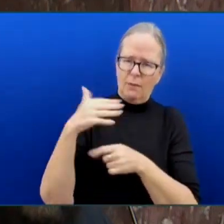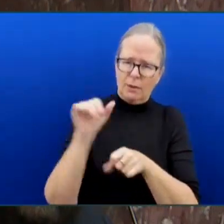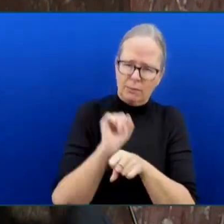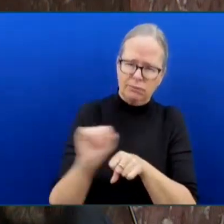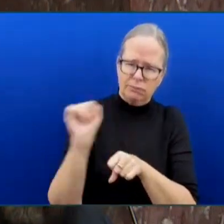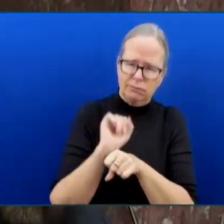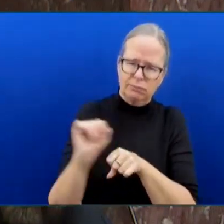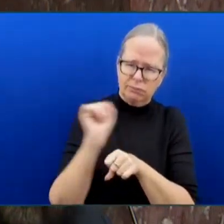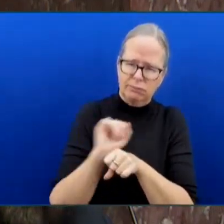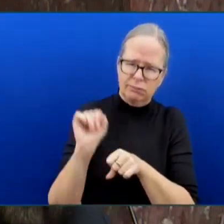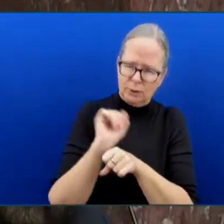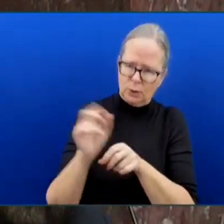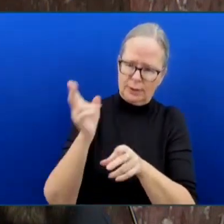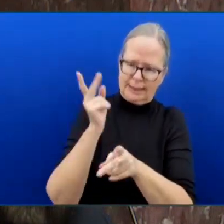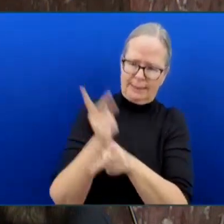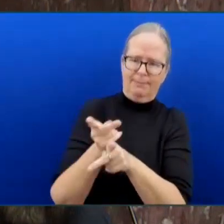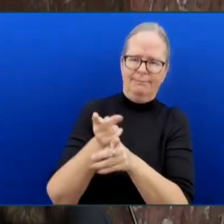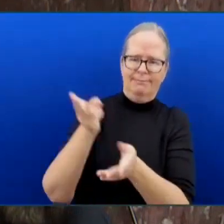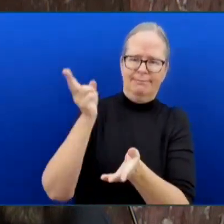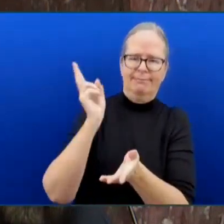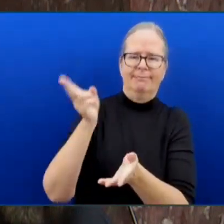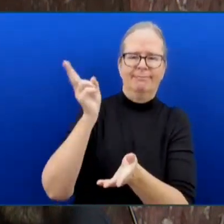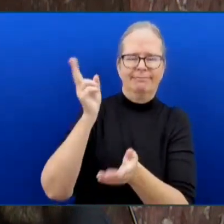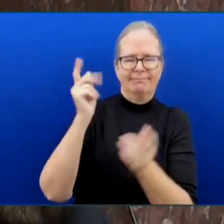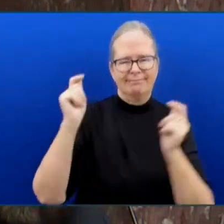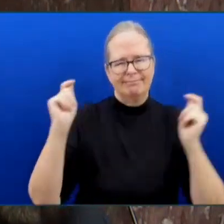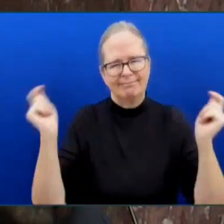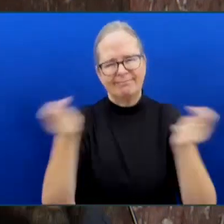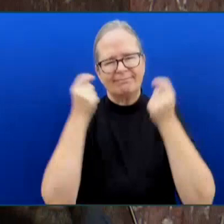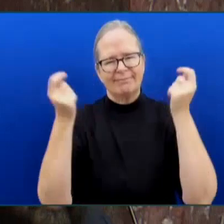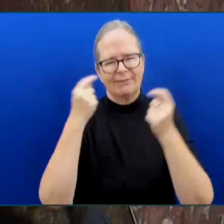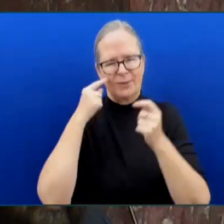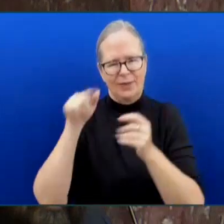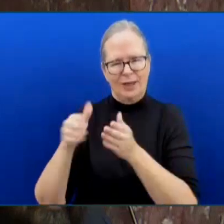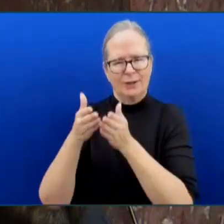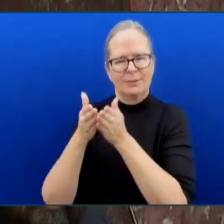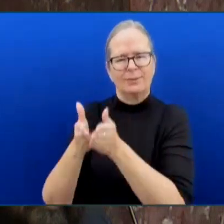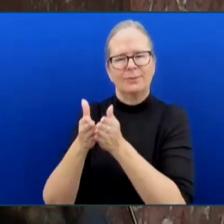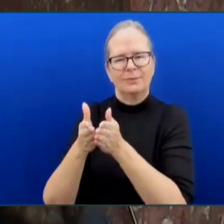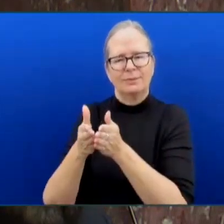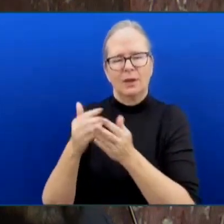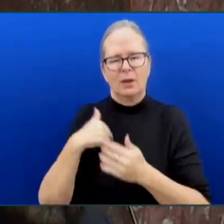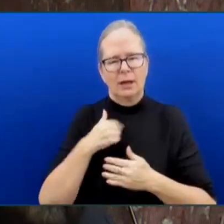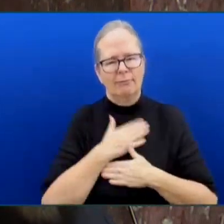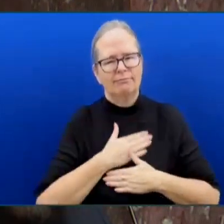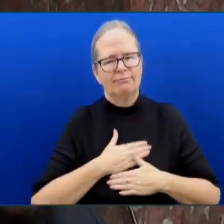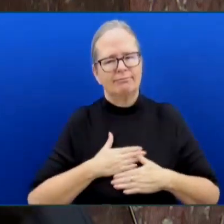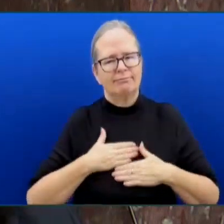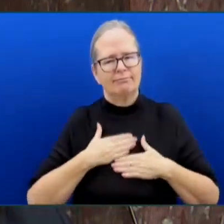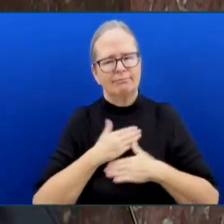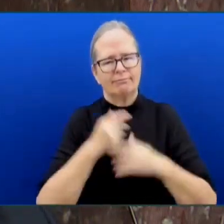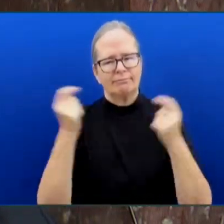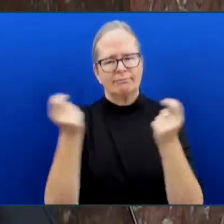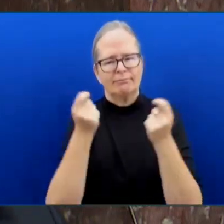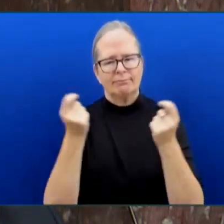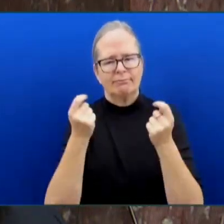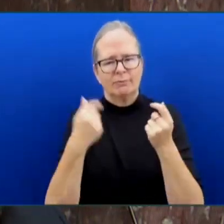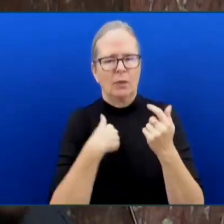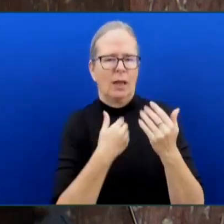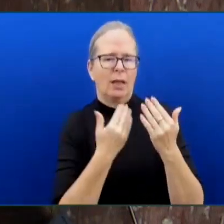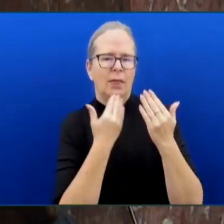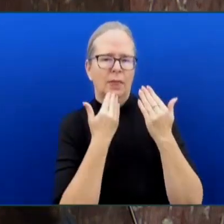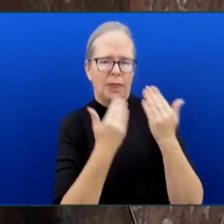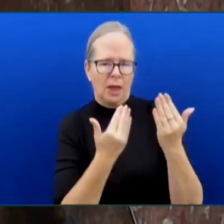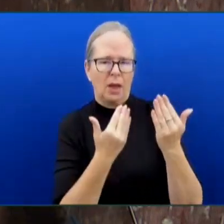had an absolutely wonderful time, and I would like to thank our Whip, who encouraged me to attend,